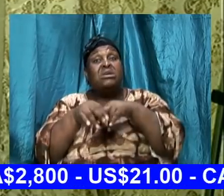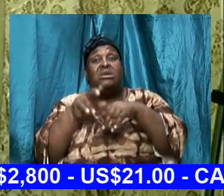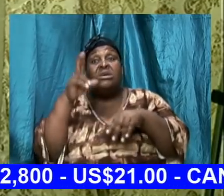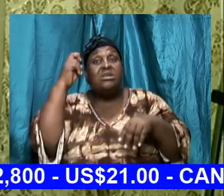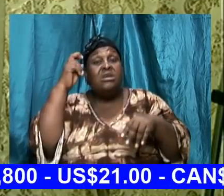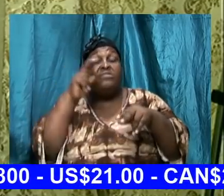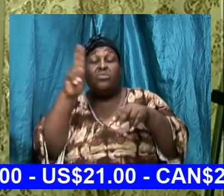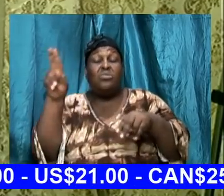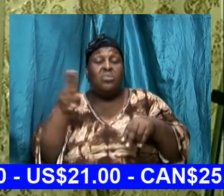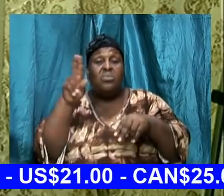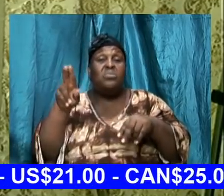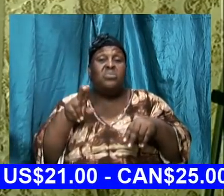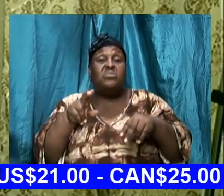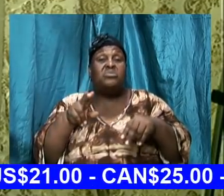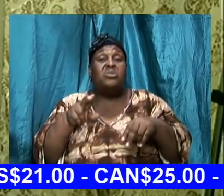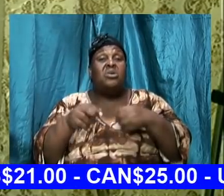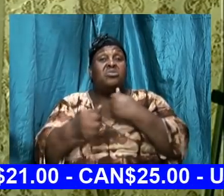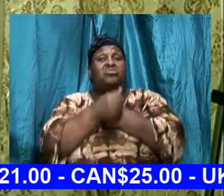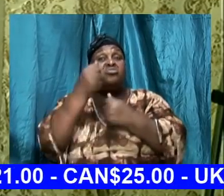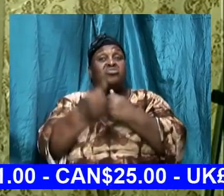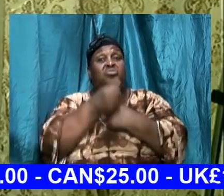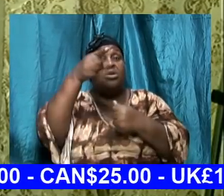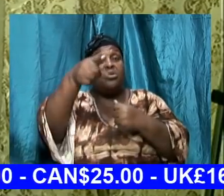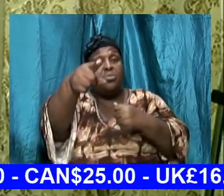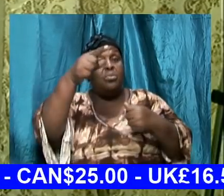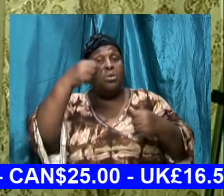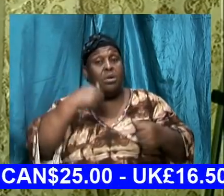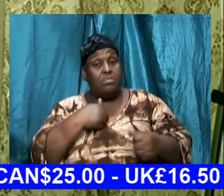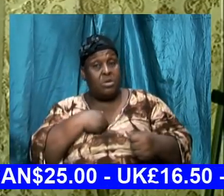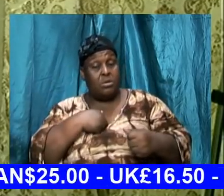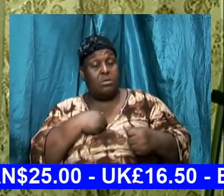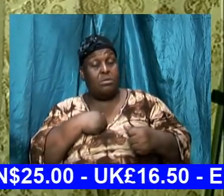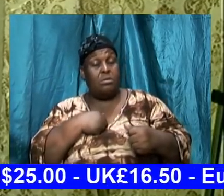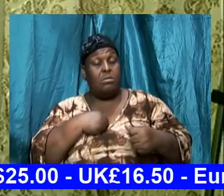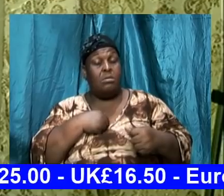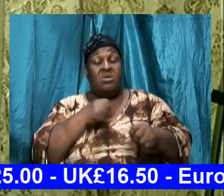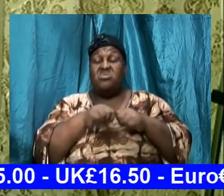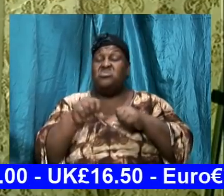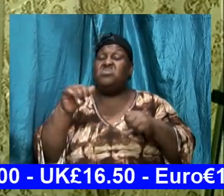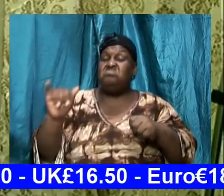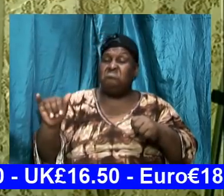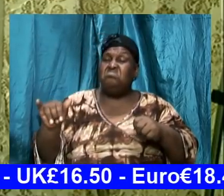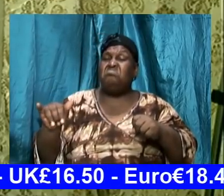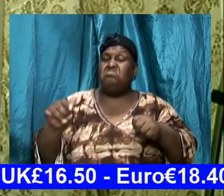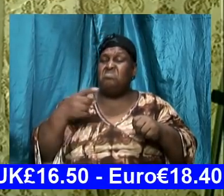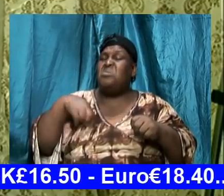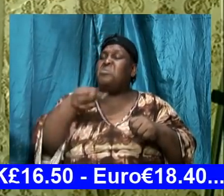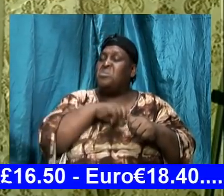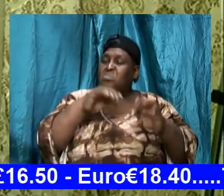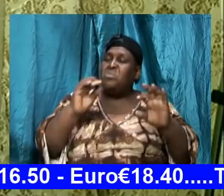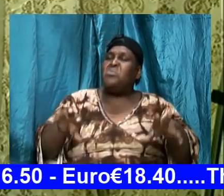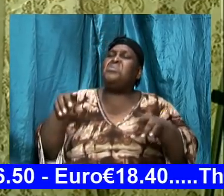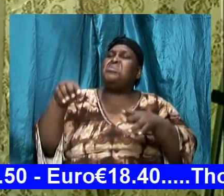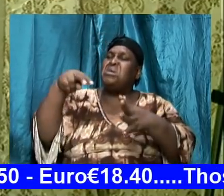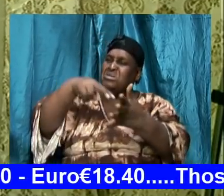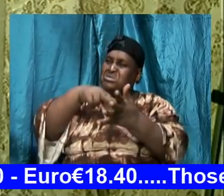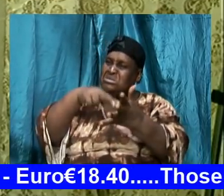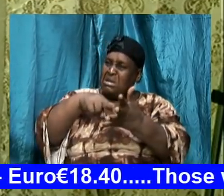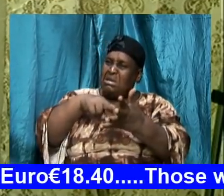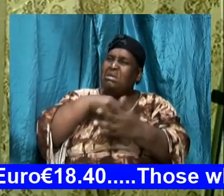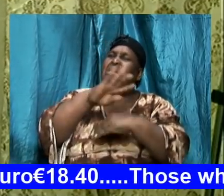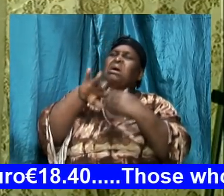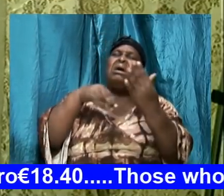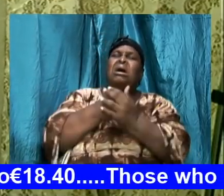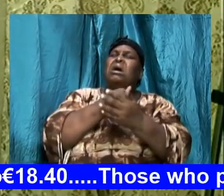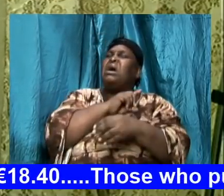to safeguard ourselves against this so that we can stand having done all to